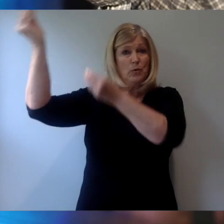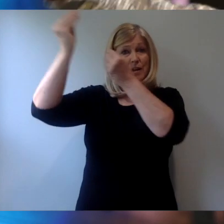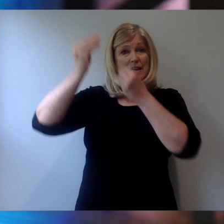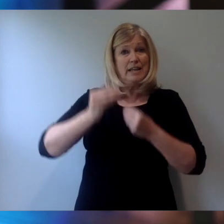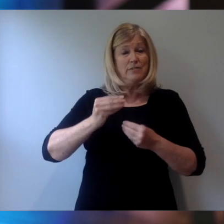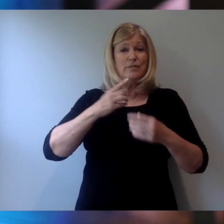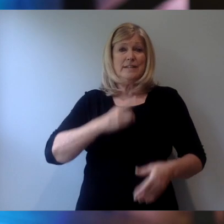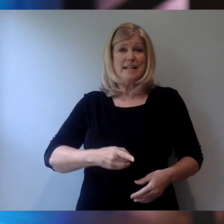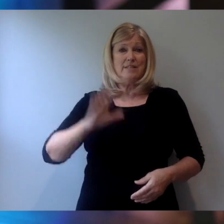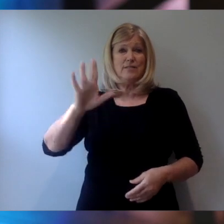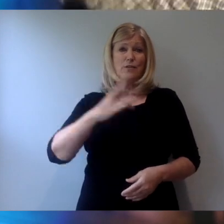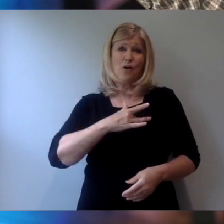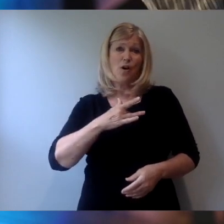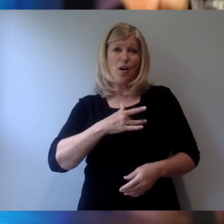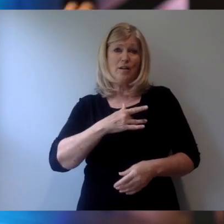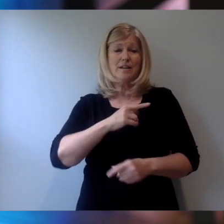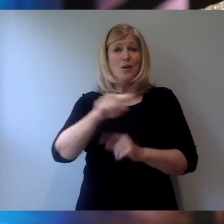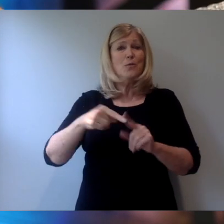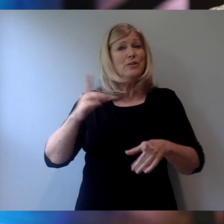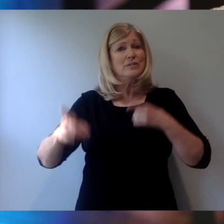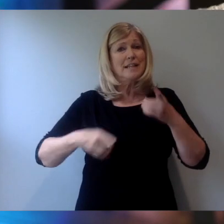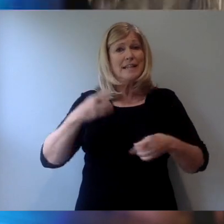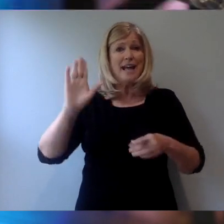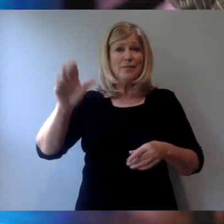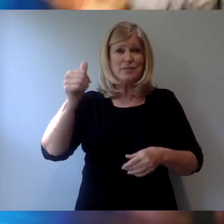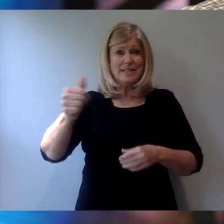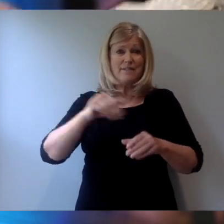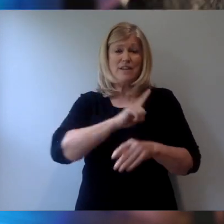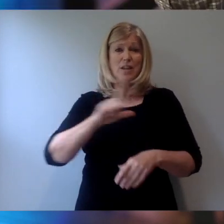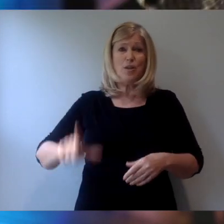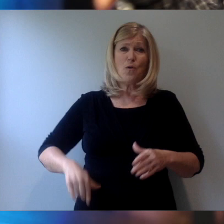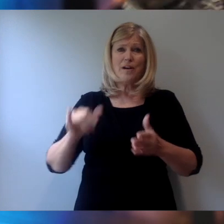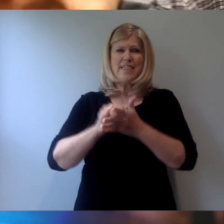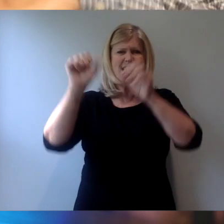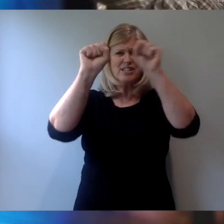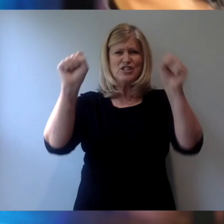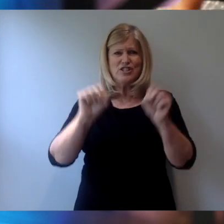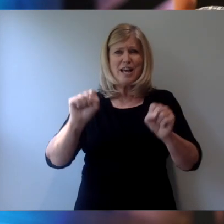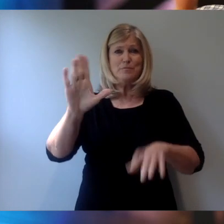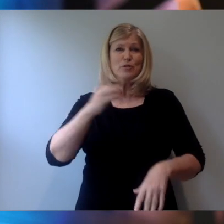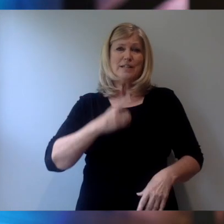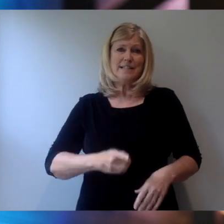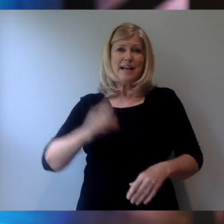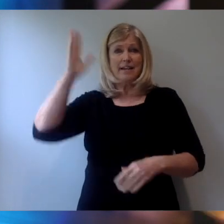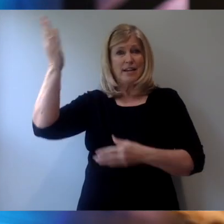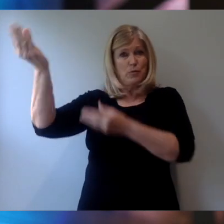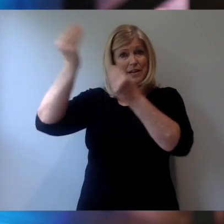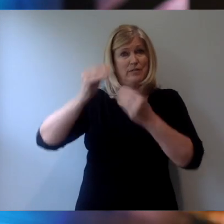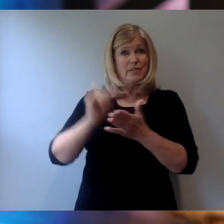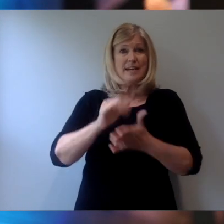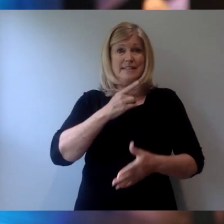you are delighting yourself in the Lord and that shapes your desires, He's going to give you those desires. Proverbs 10 says,